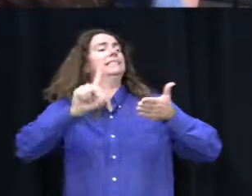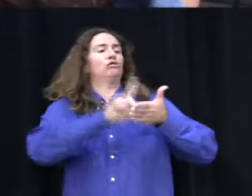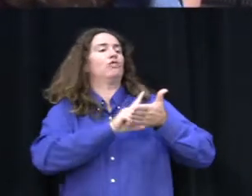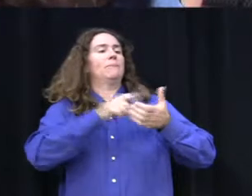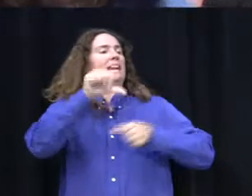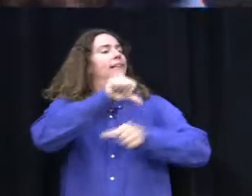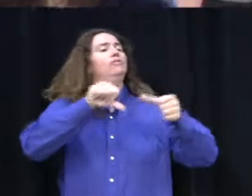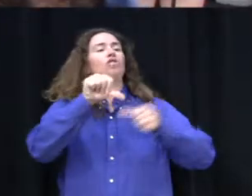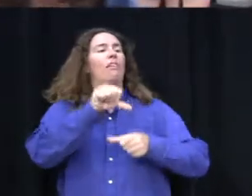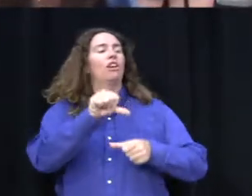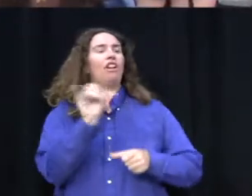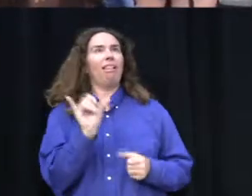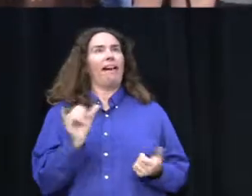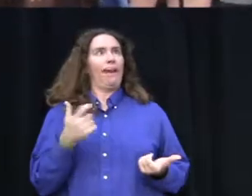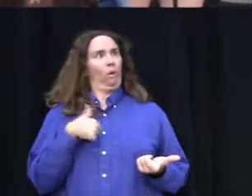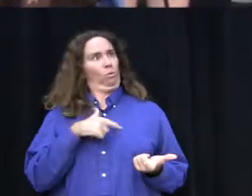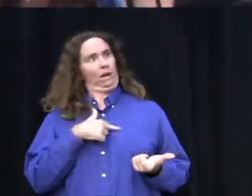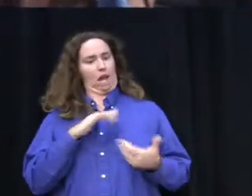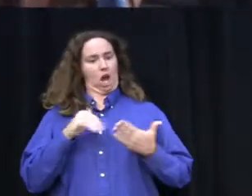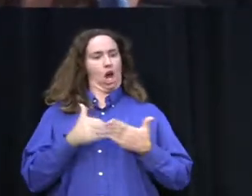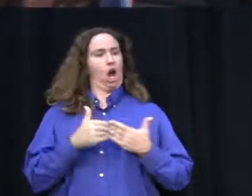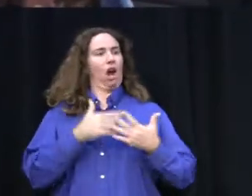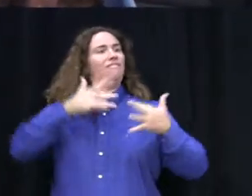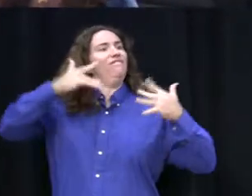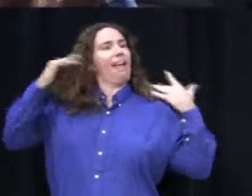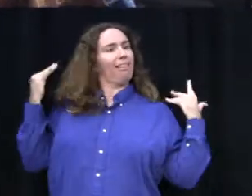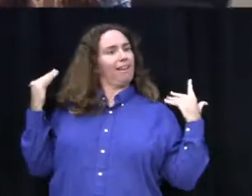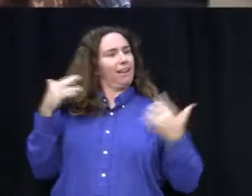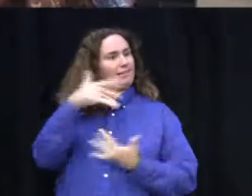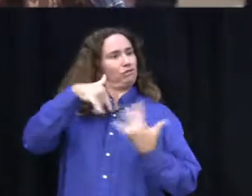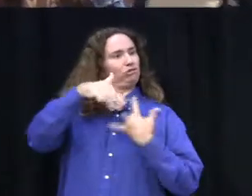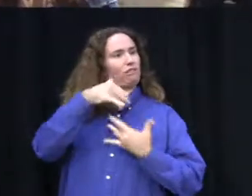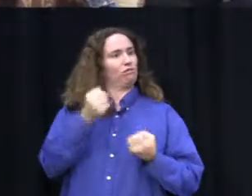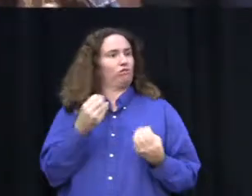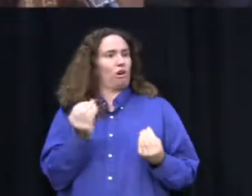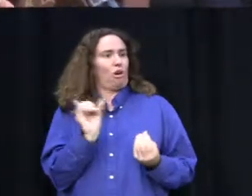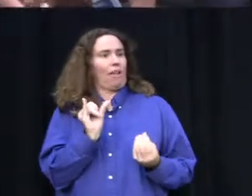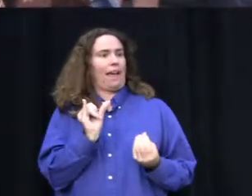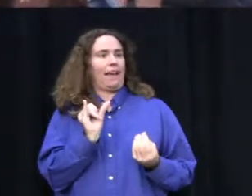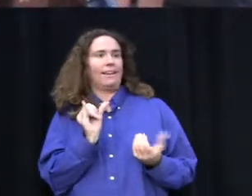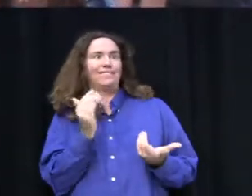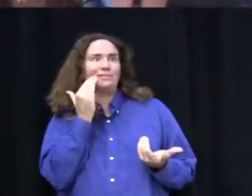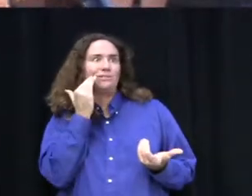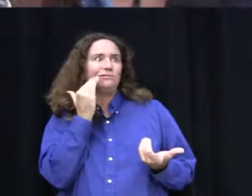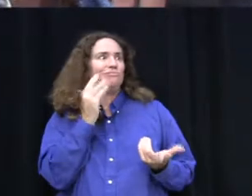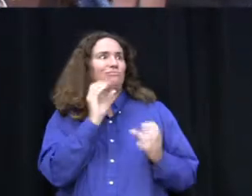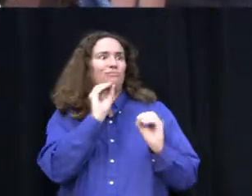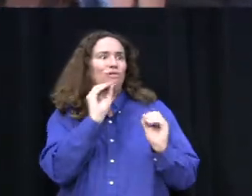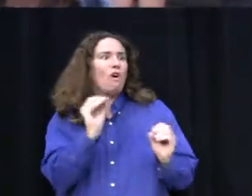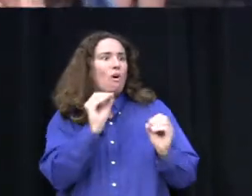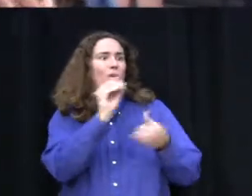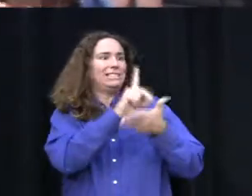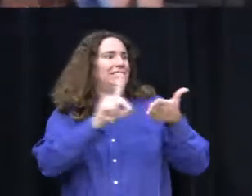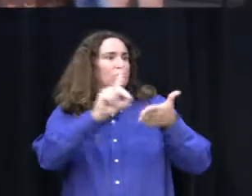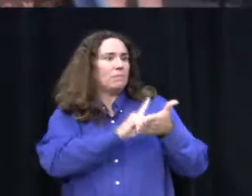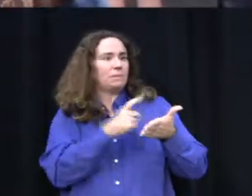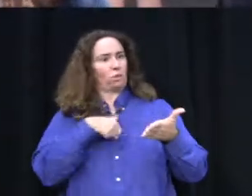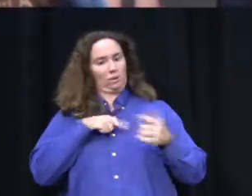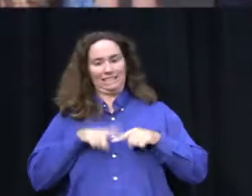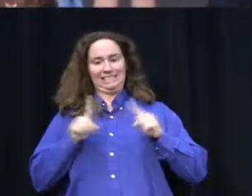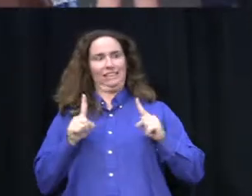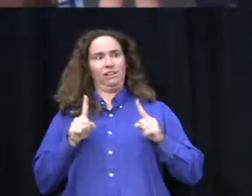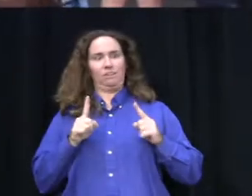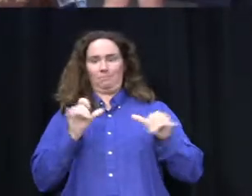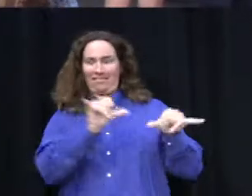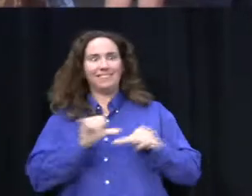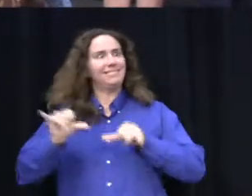another like like we all like get along. So like no like discrimination like we're all different but we're all the